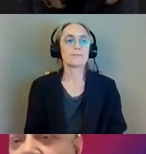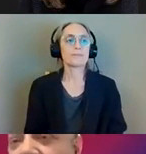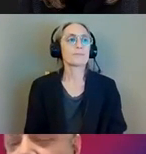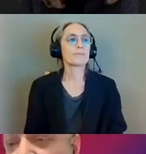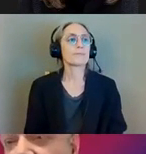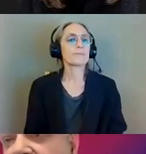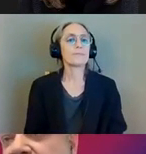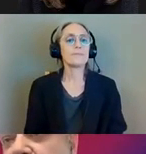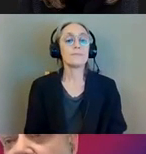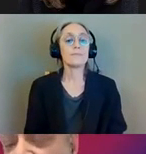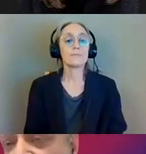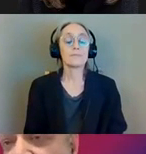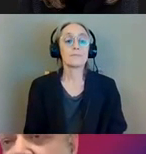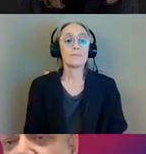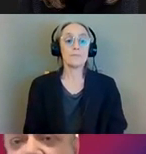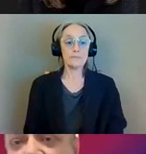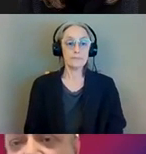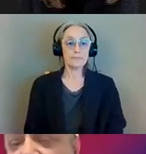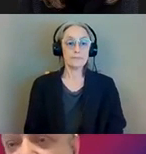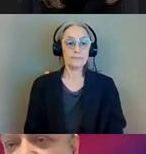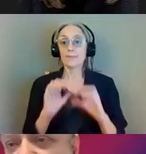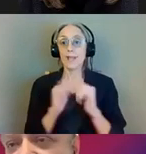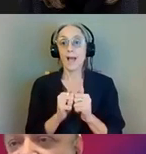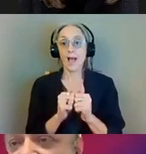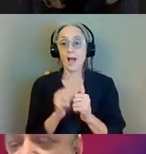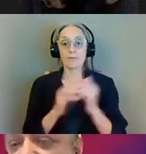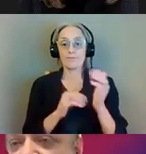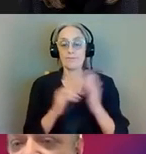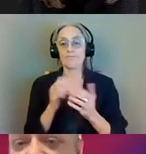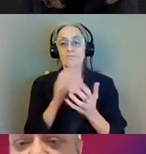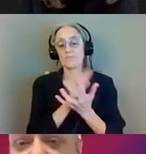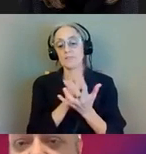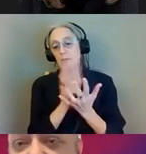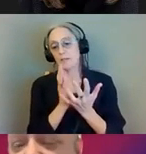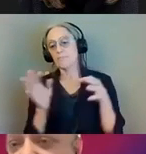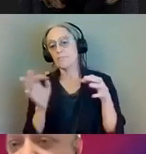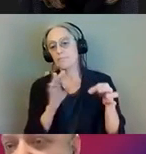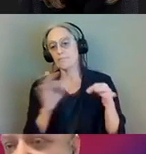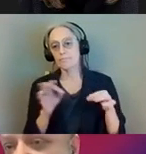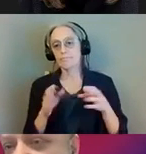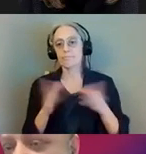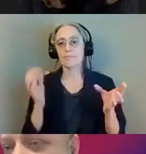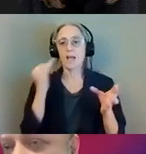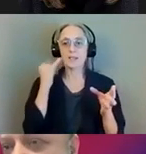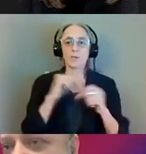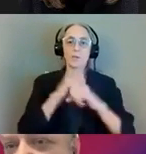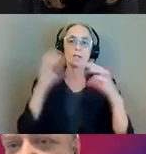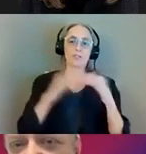So now we're going to get into how we're going to do that little step by step overview of the of the construction.